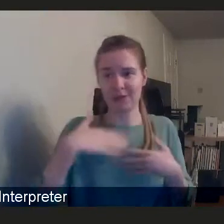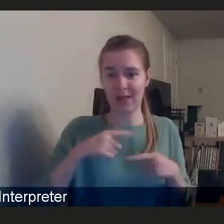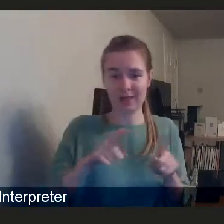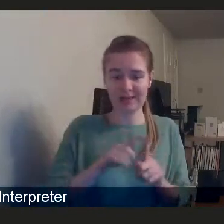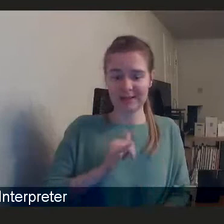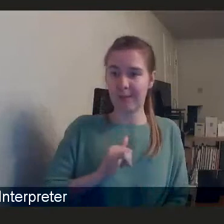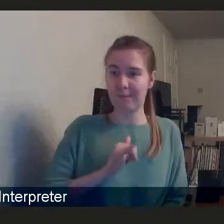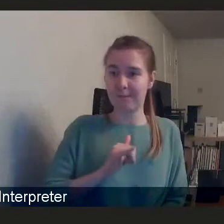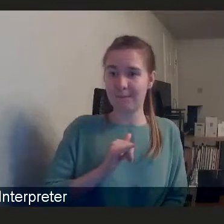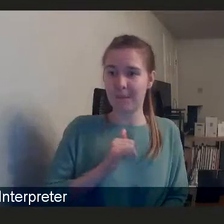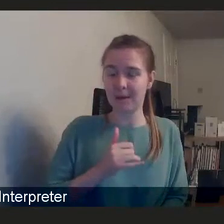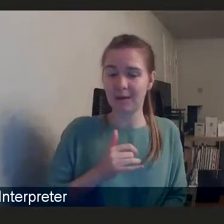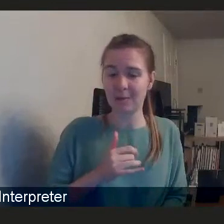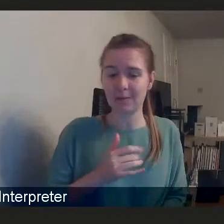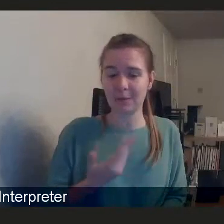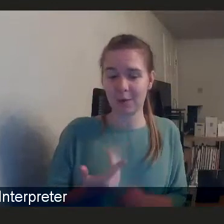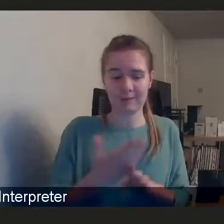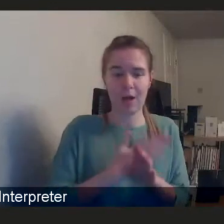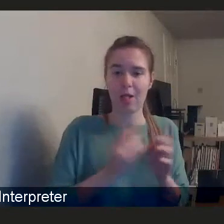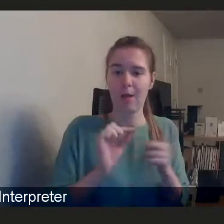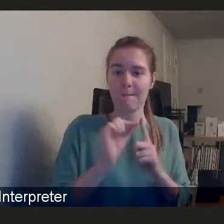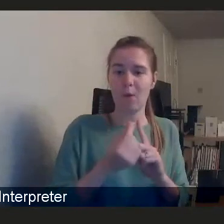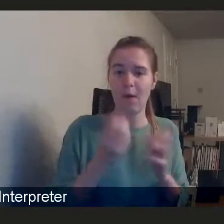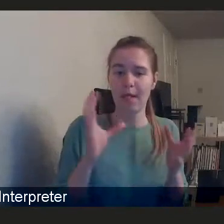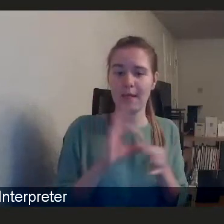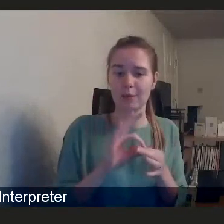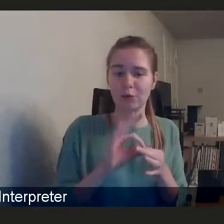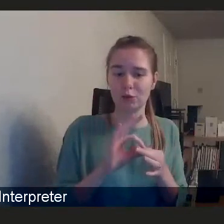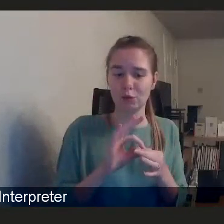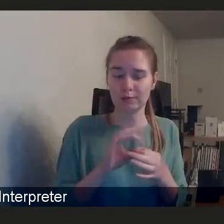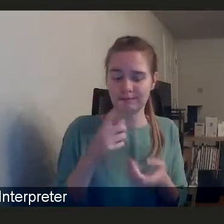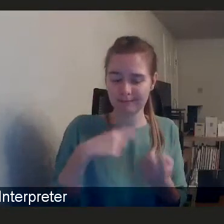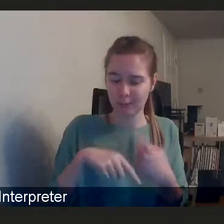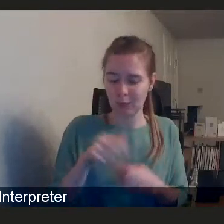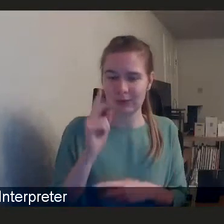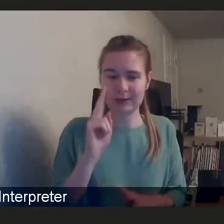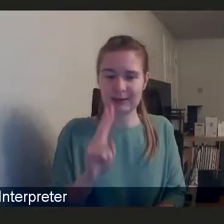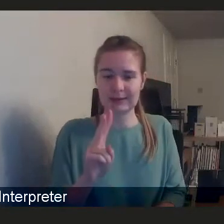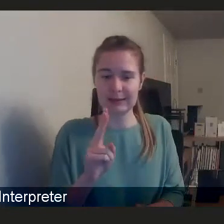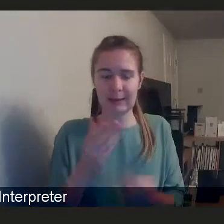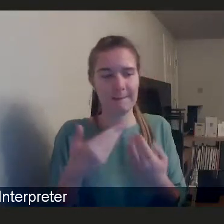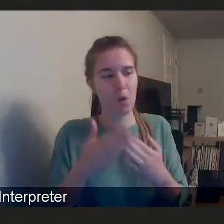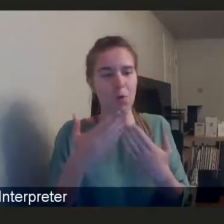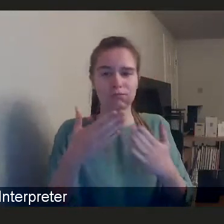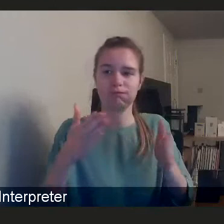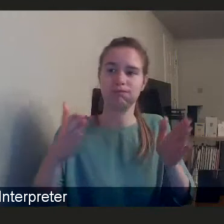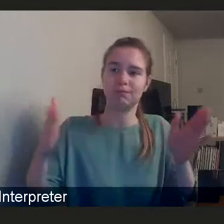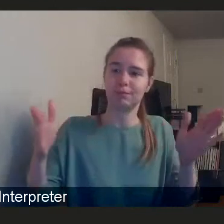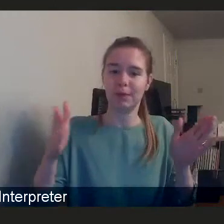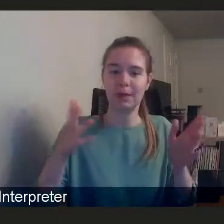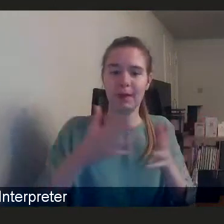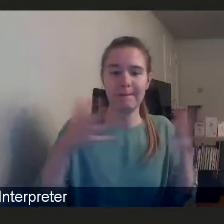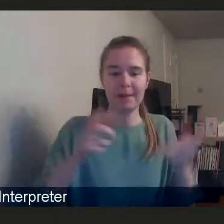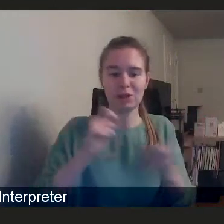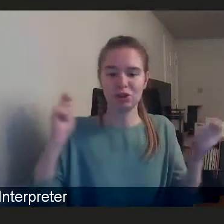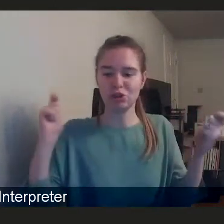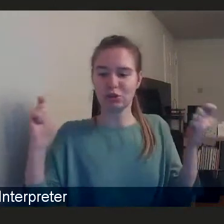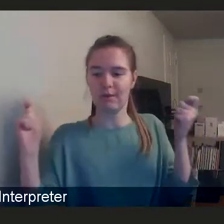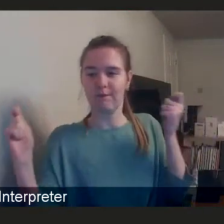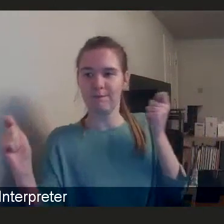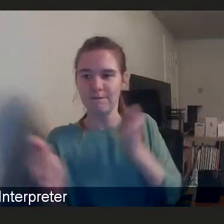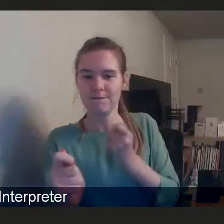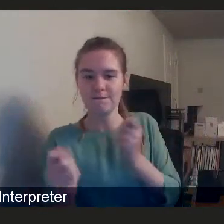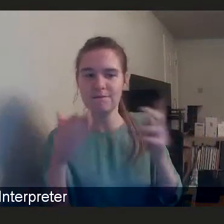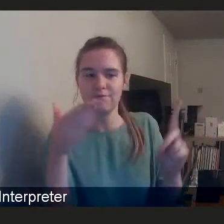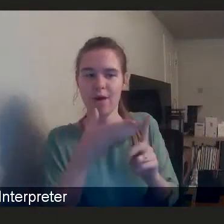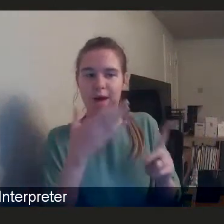one of my points very early on around, you know, we are beginning to see kind of more broadly this bigger shift towards recognising that mental health